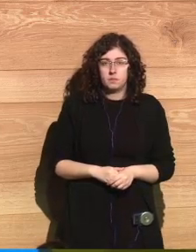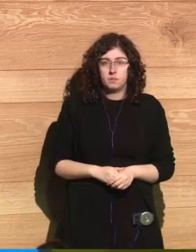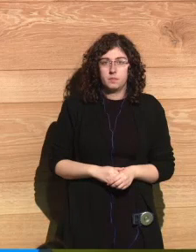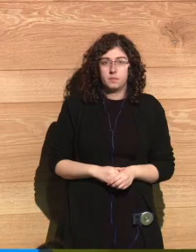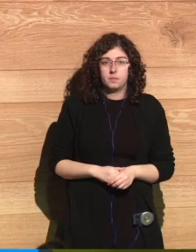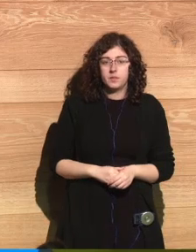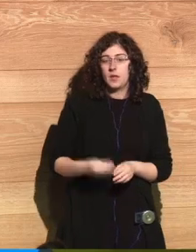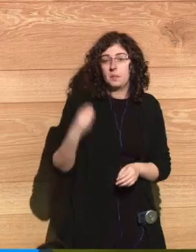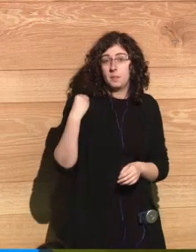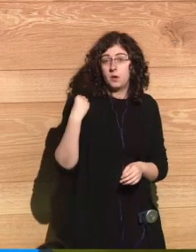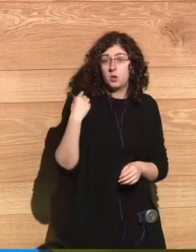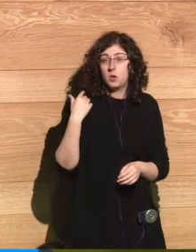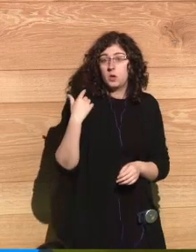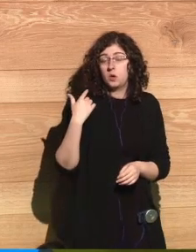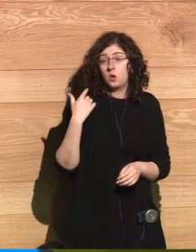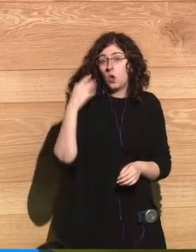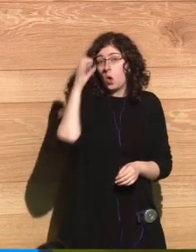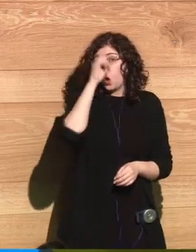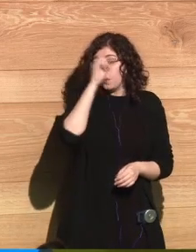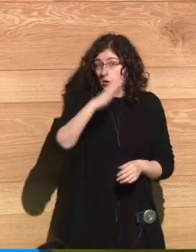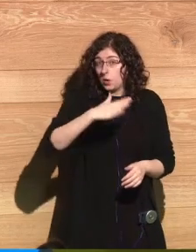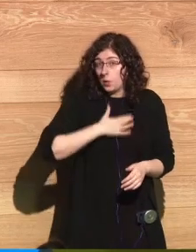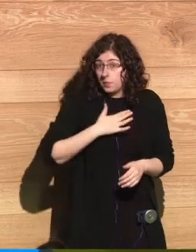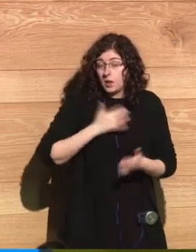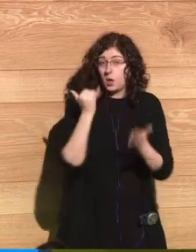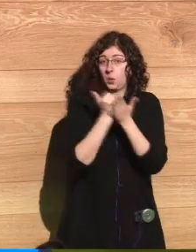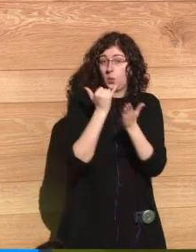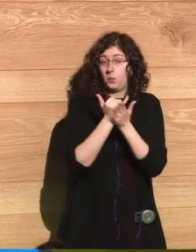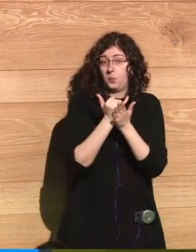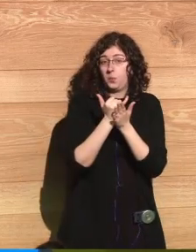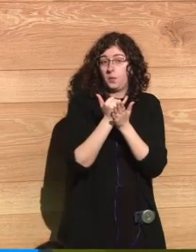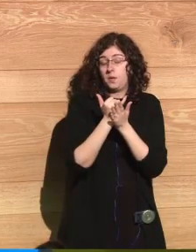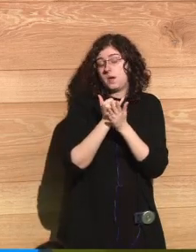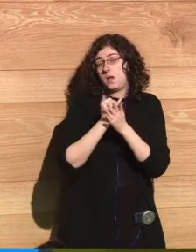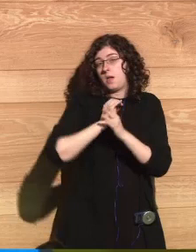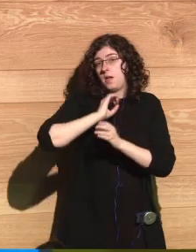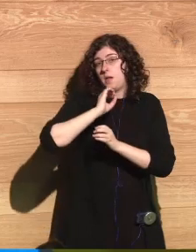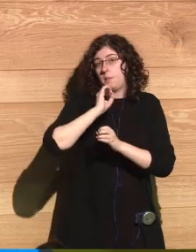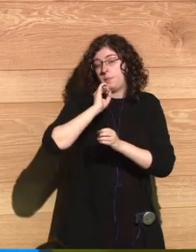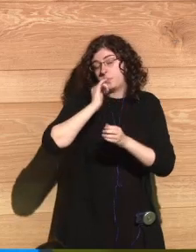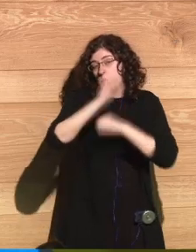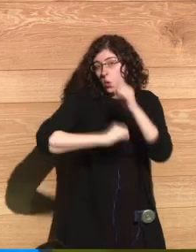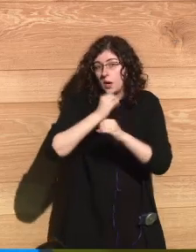Pacific. What I thought about Hiroshima and Nagasaki. So, I honestly